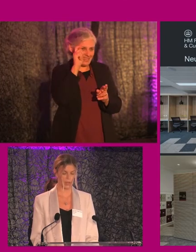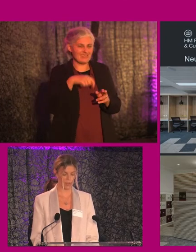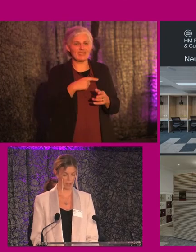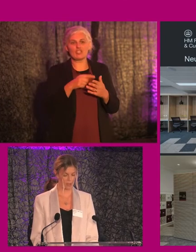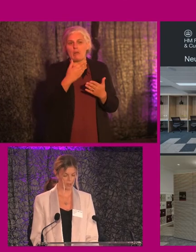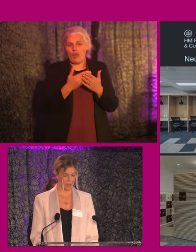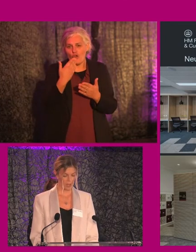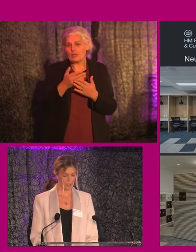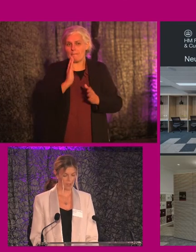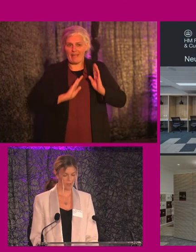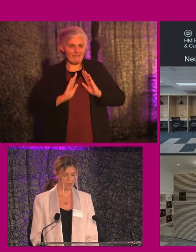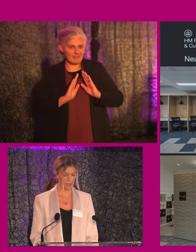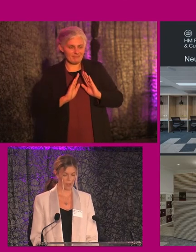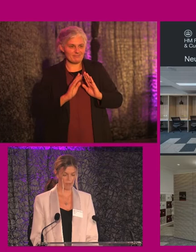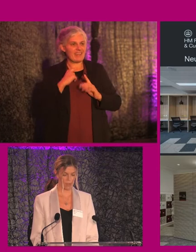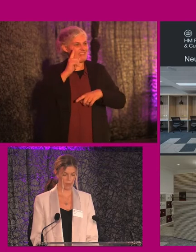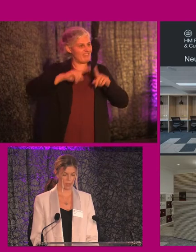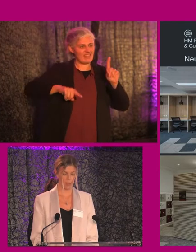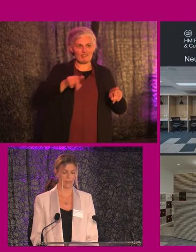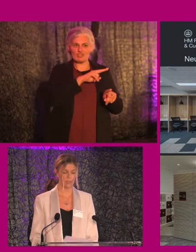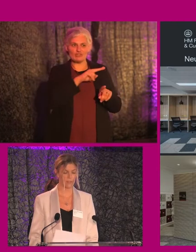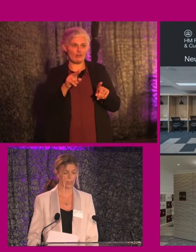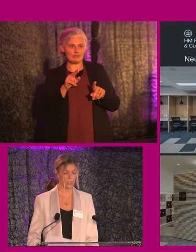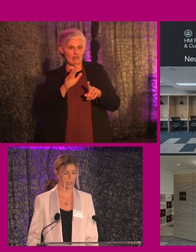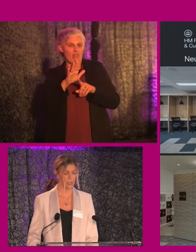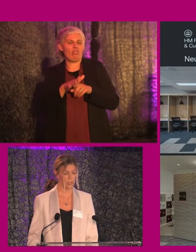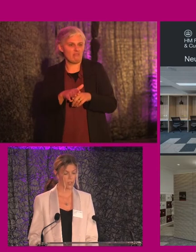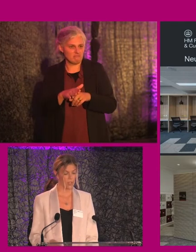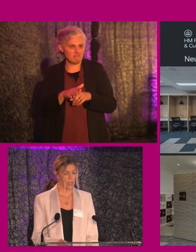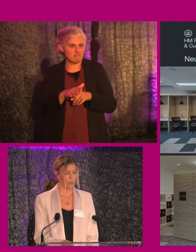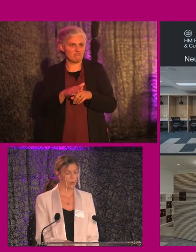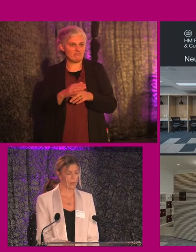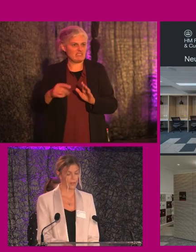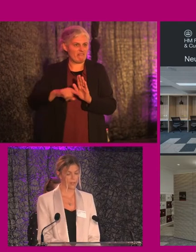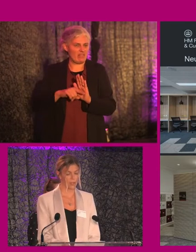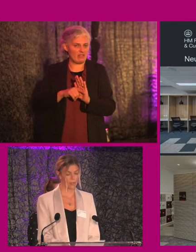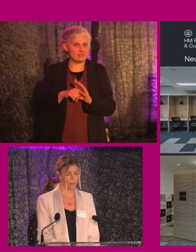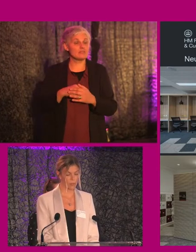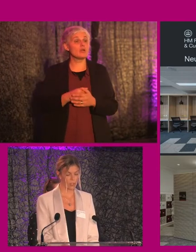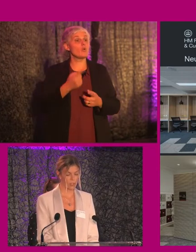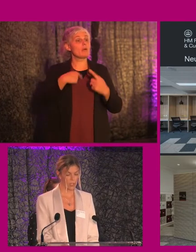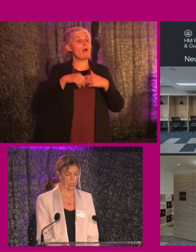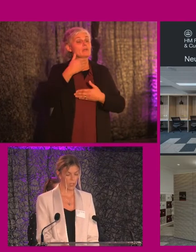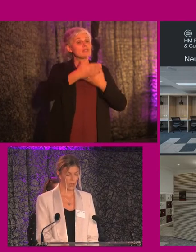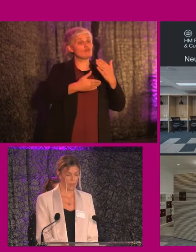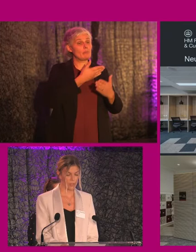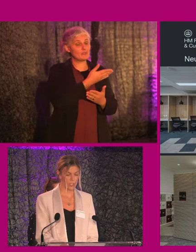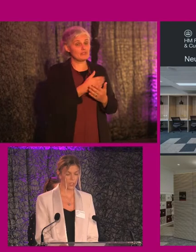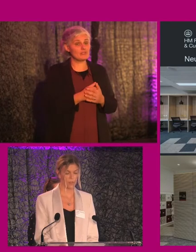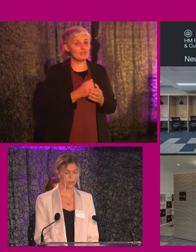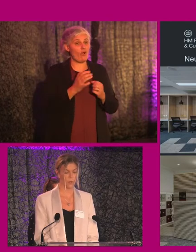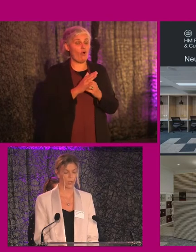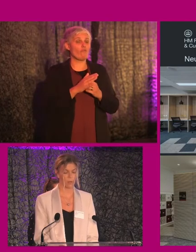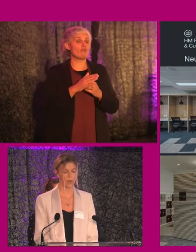learning and behaving, and differences are not viewed as a disadvantage. If we go back to Claire's description of the